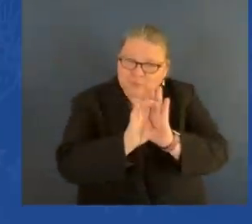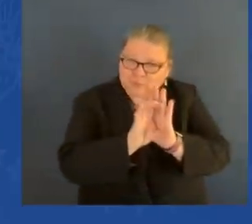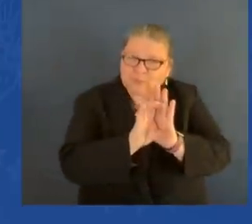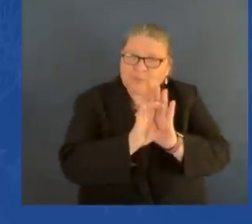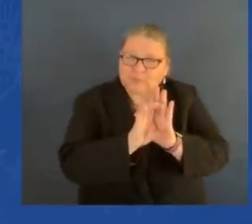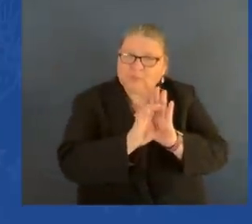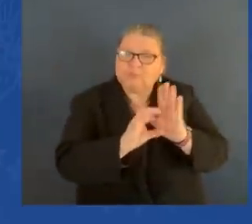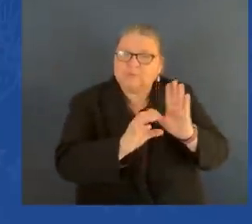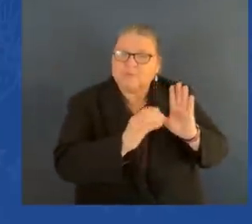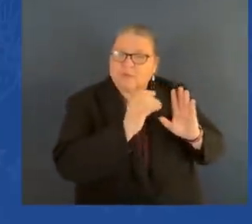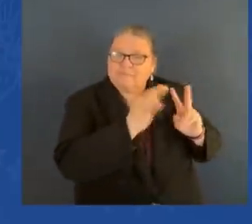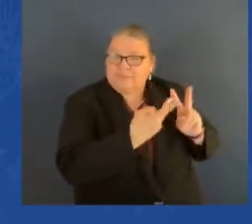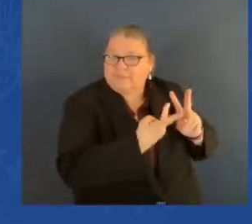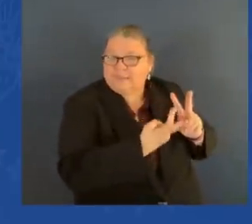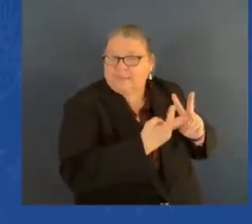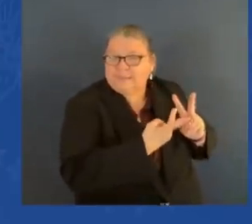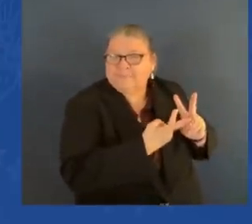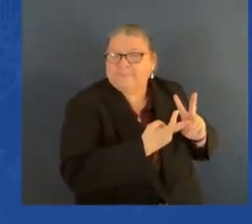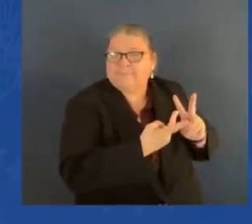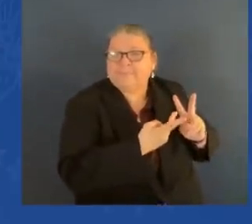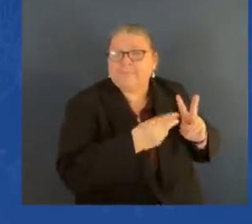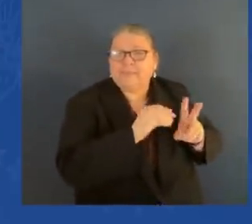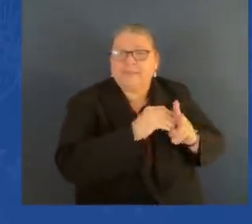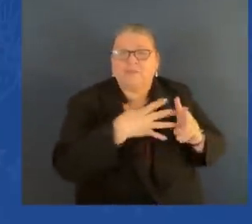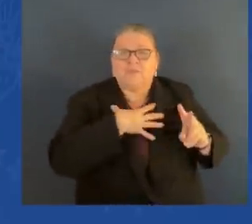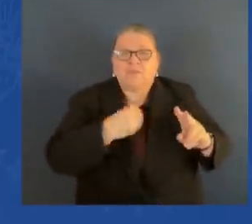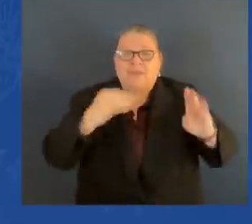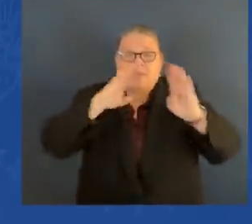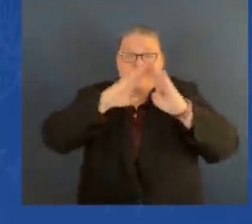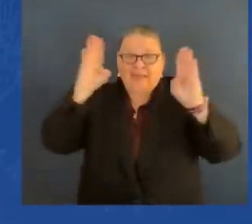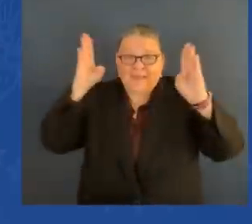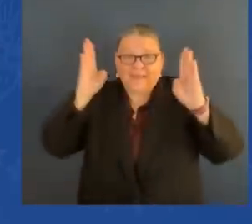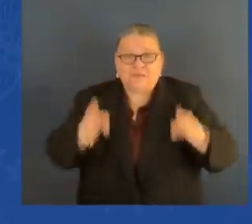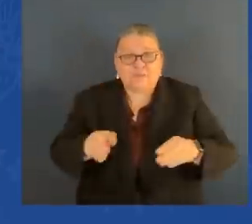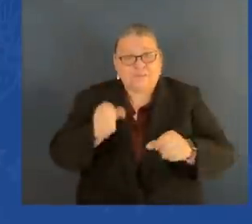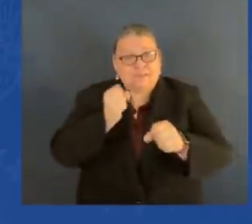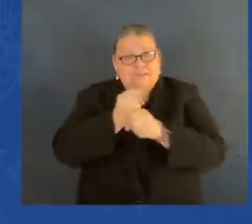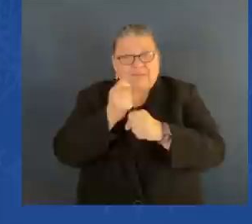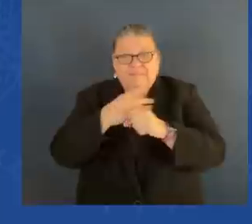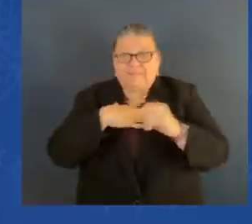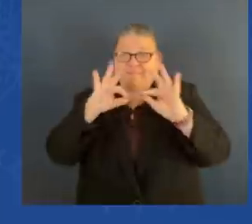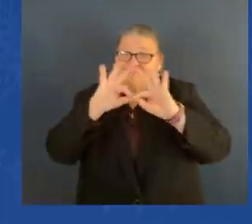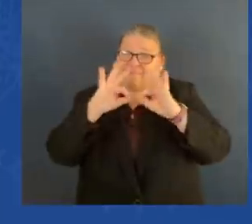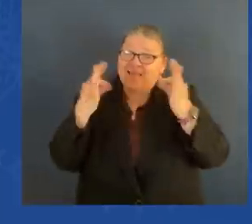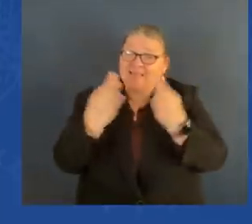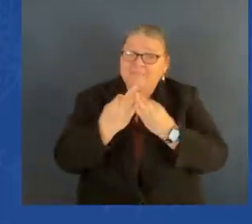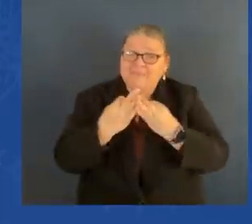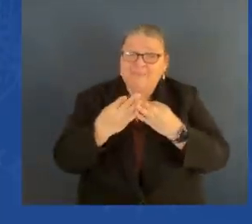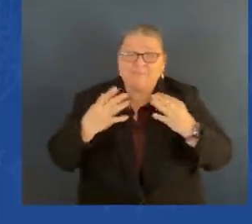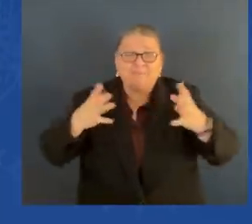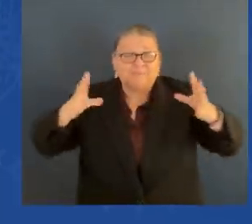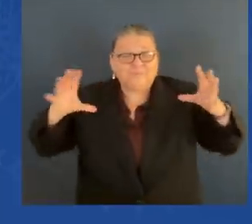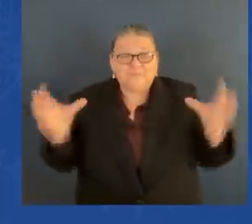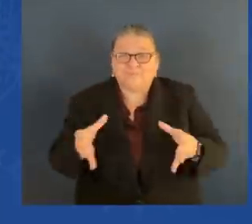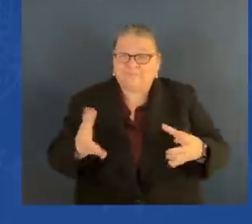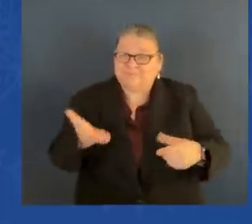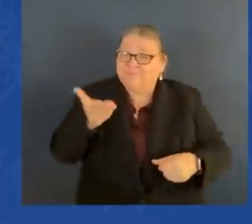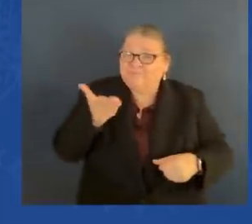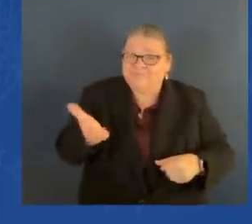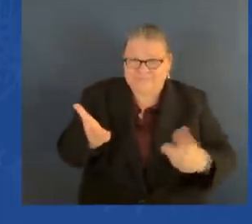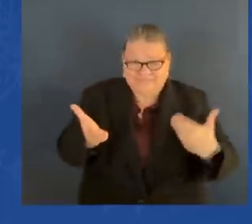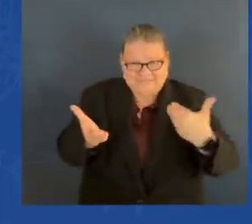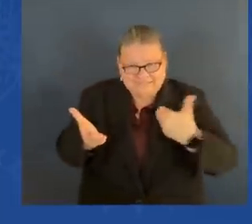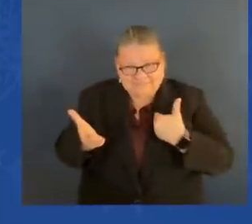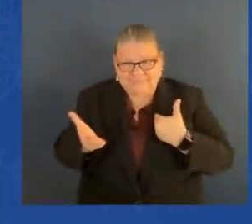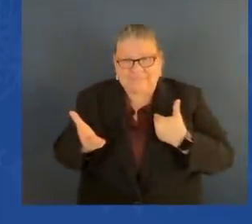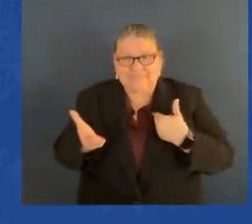so that every family that ever had lived there, there was a garden with stones and engraving on each of the